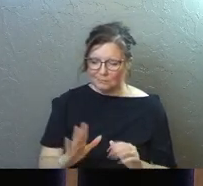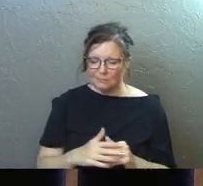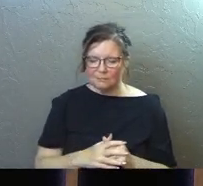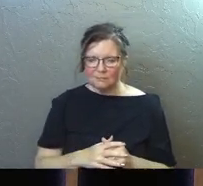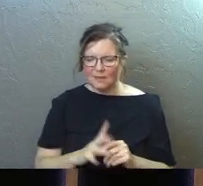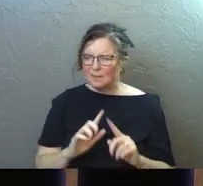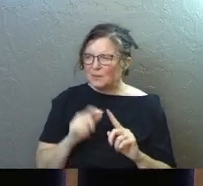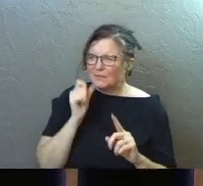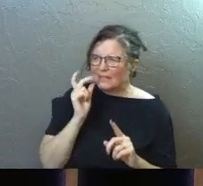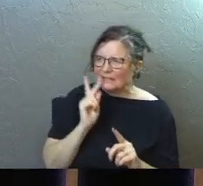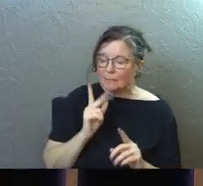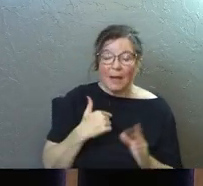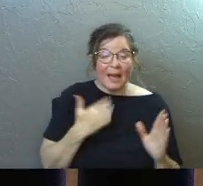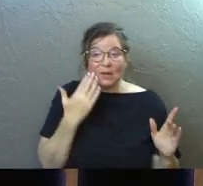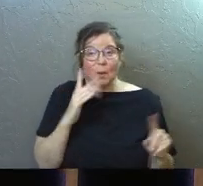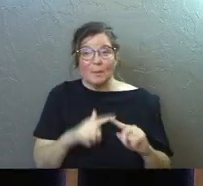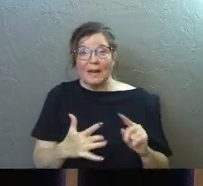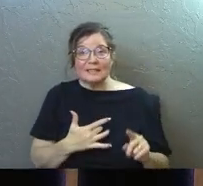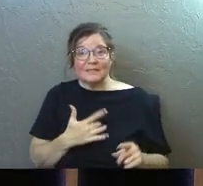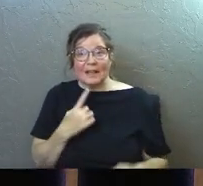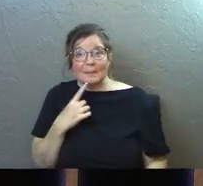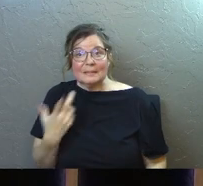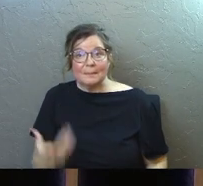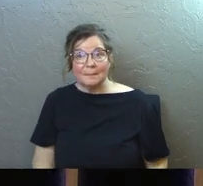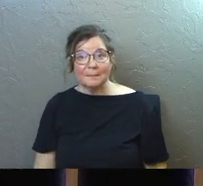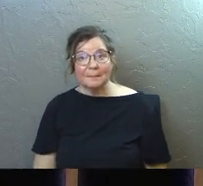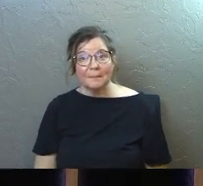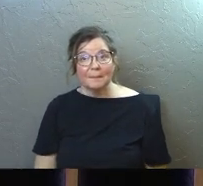You're like, but you're not seeing him. I know. I just feel like I miss him.